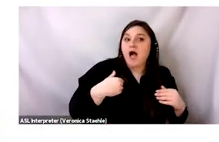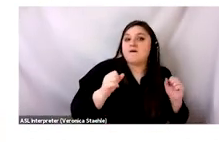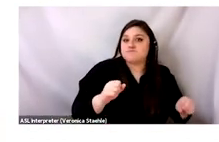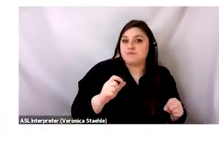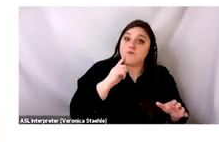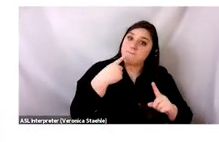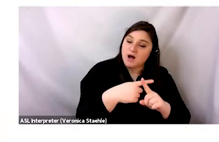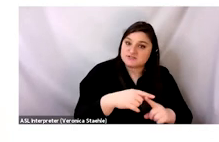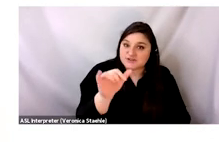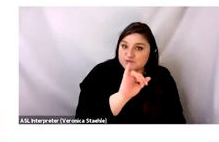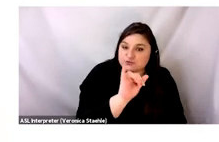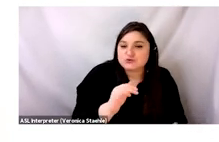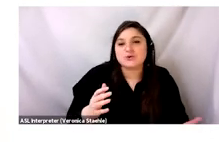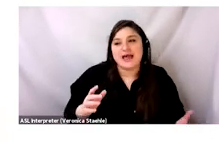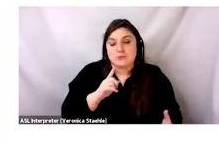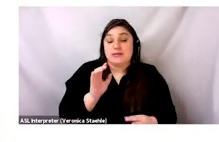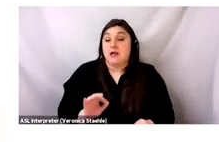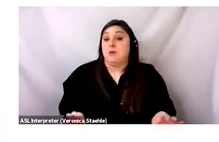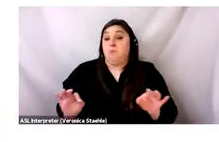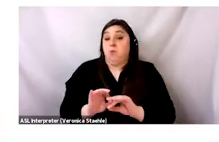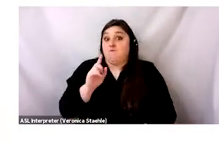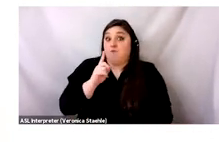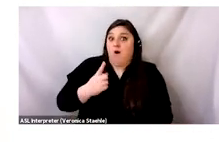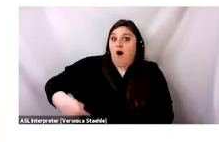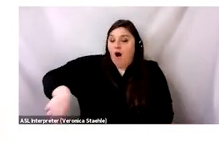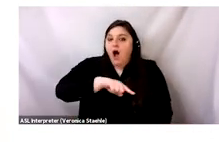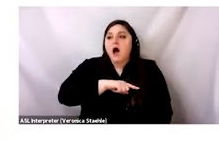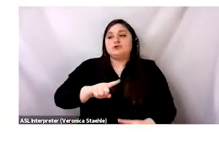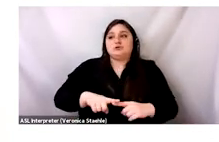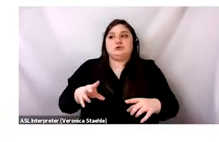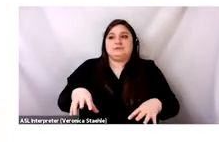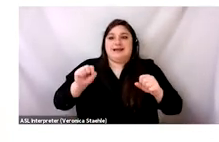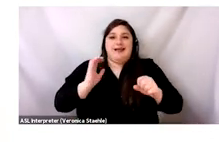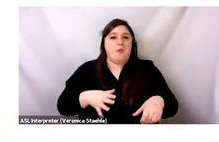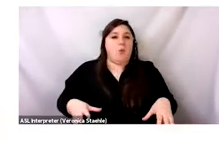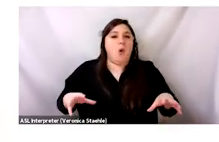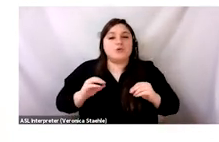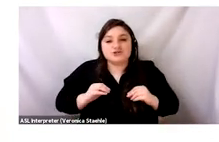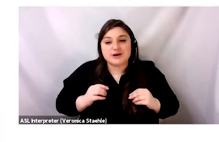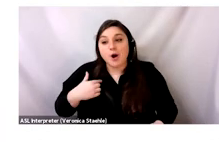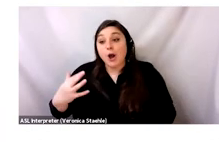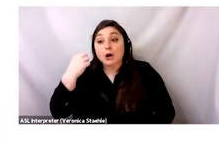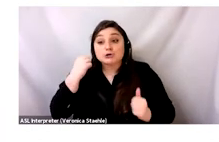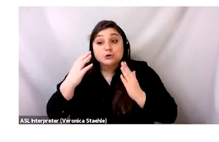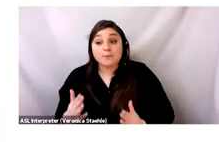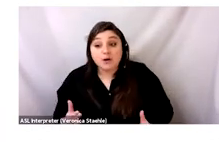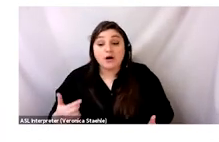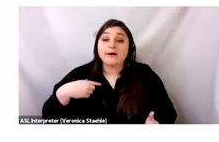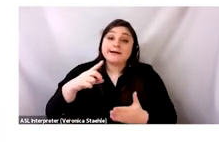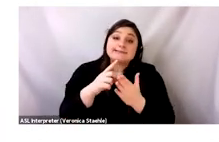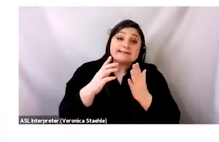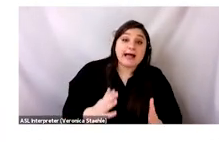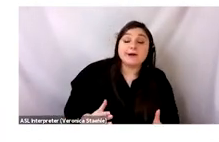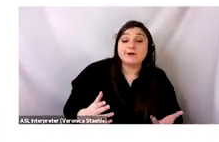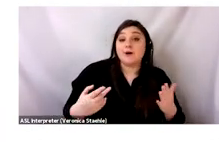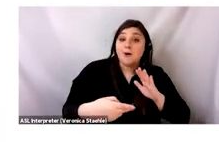each have to take ownership of the part that we play, whether it's a consumer, as a creative, a designer, whether